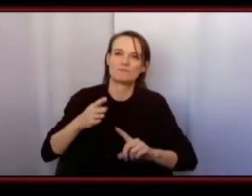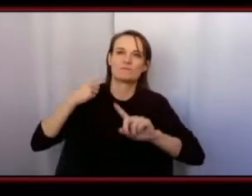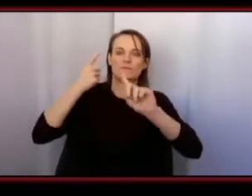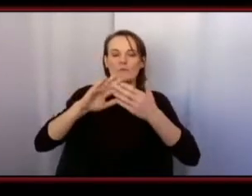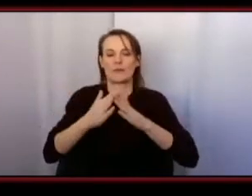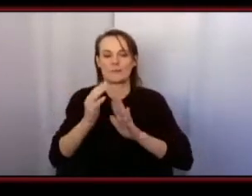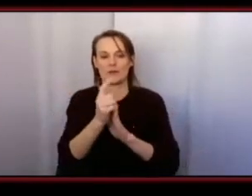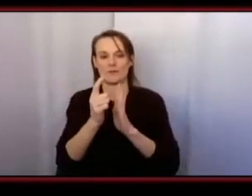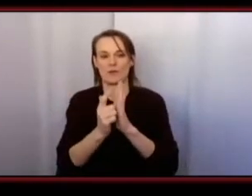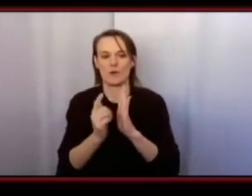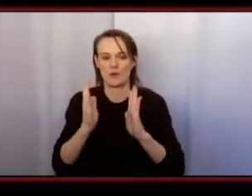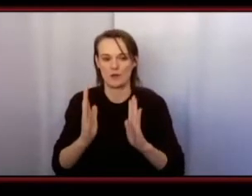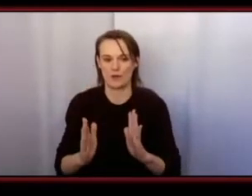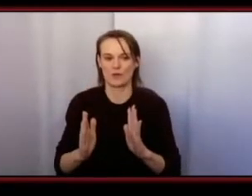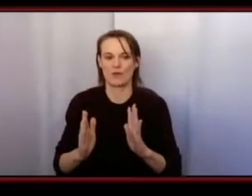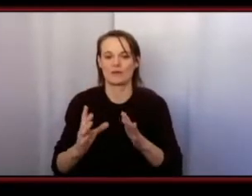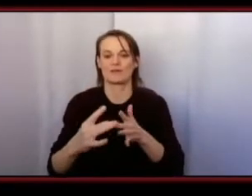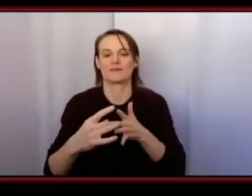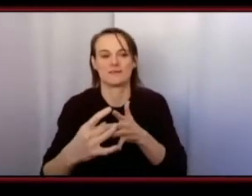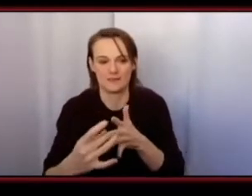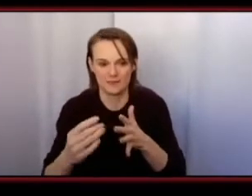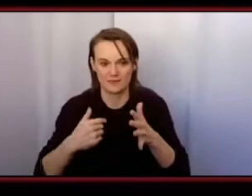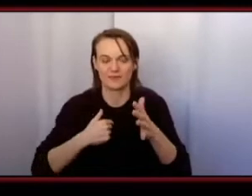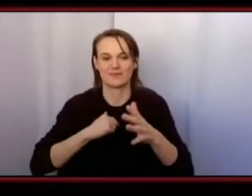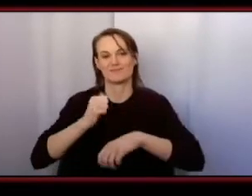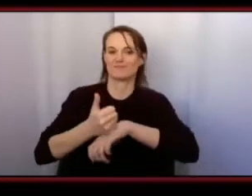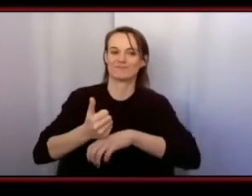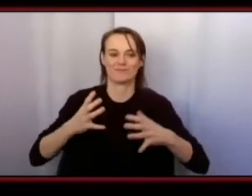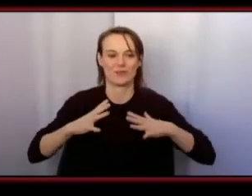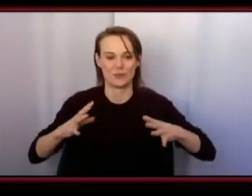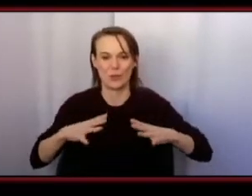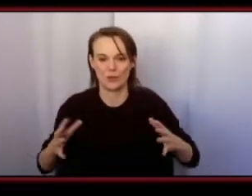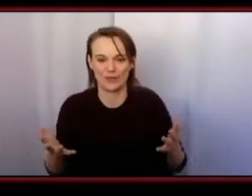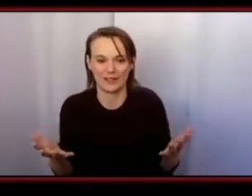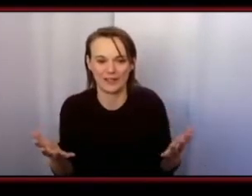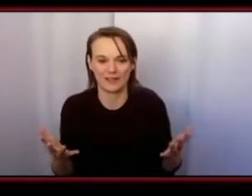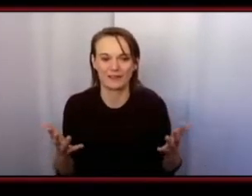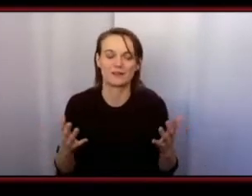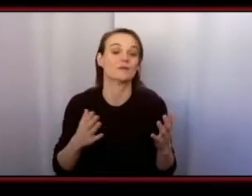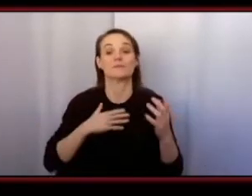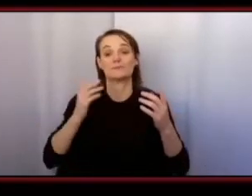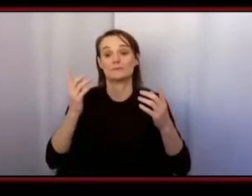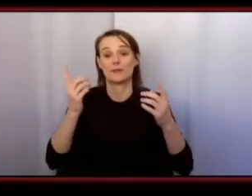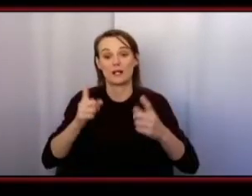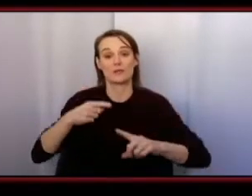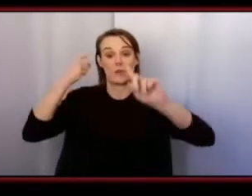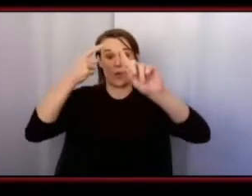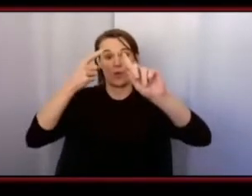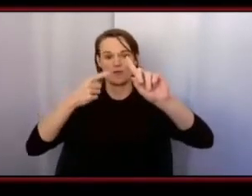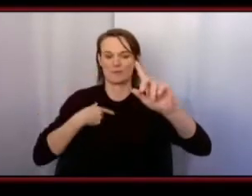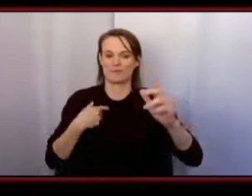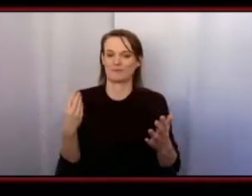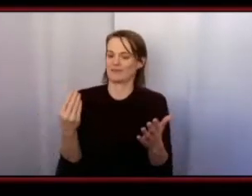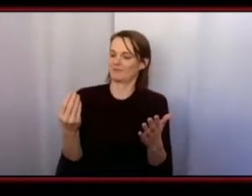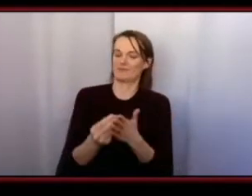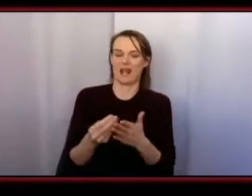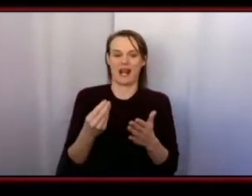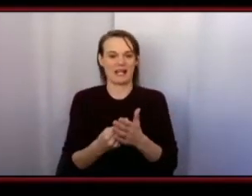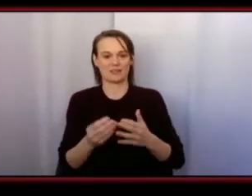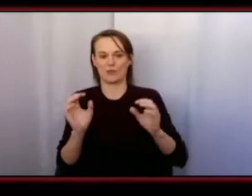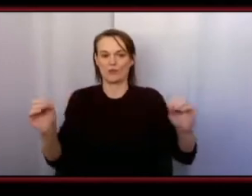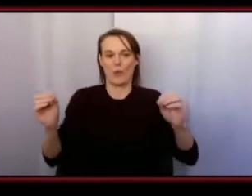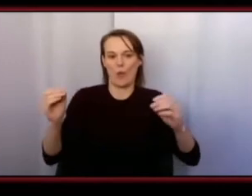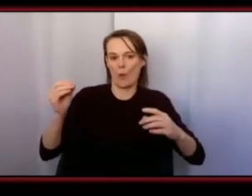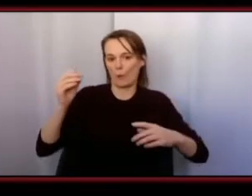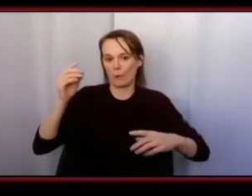dream and i feel like i'll be able to my goal was to be financially free and be able to help my community and i feel like with